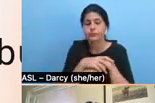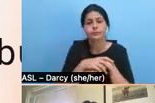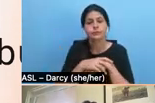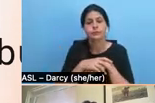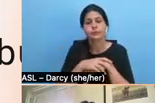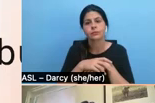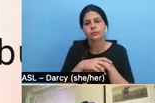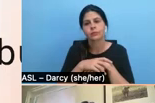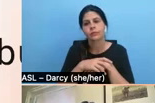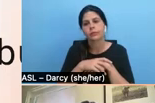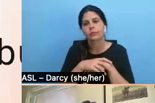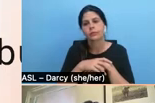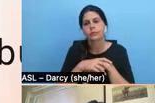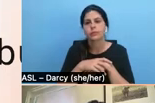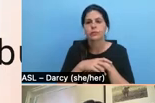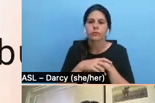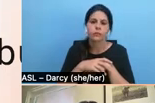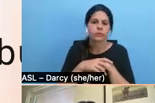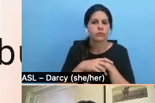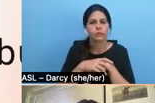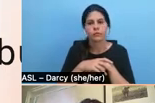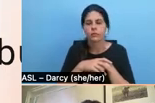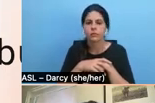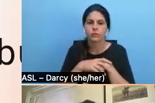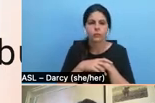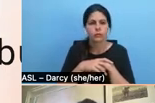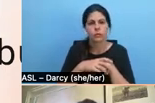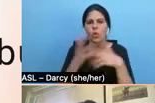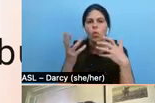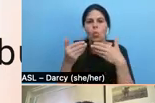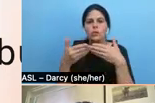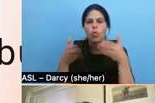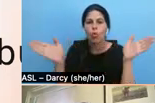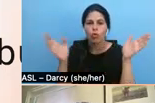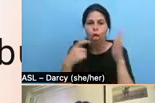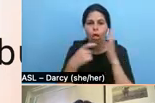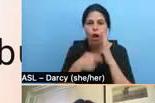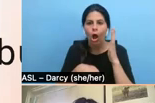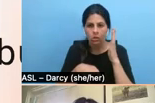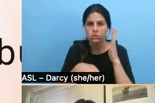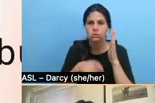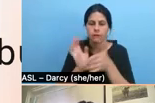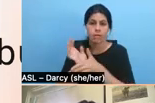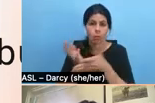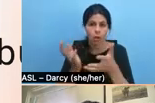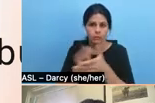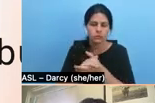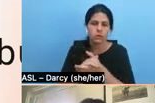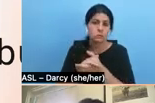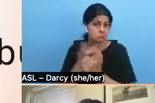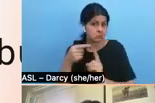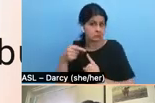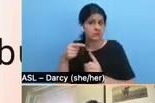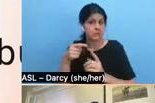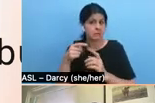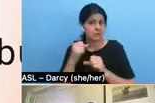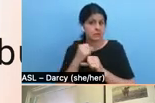uh, how long, uh, you know, what is the overall cost of the film going to be, or is there a specific scene that is going to take up a lot